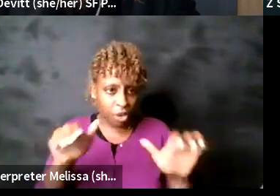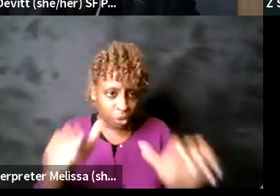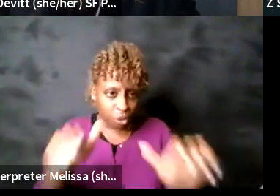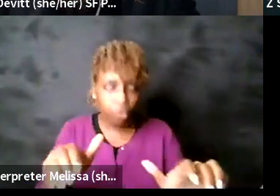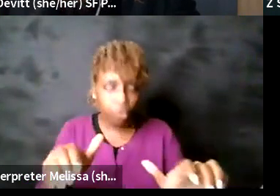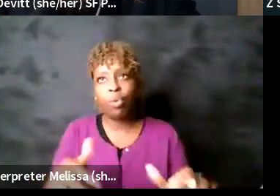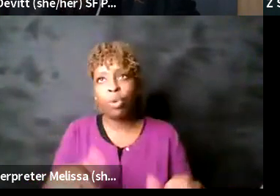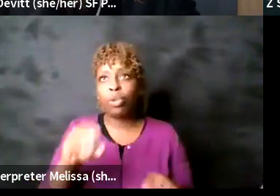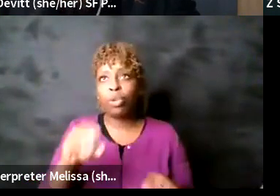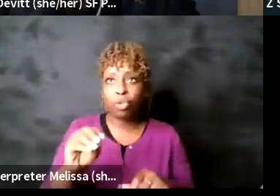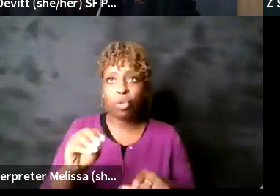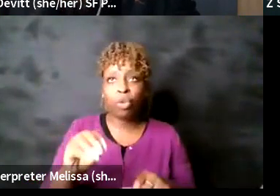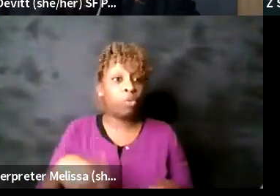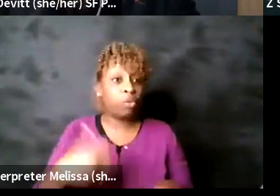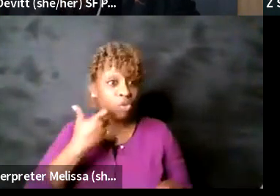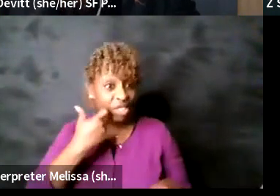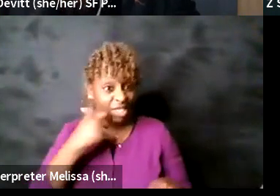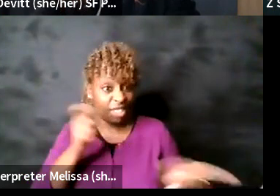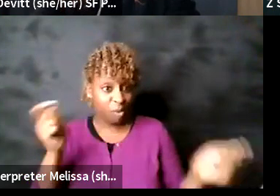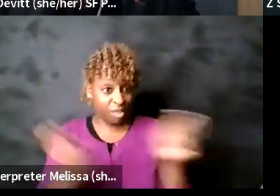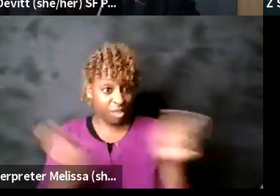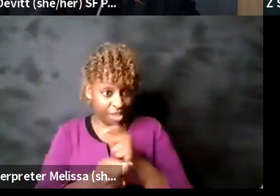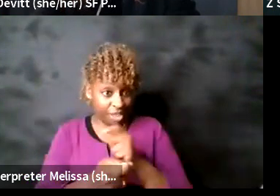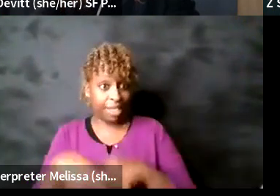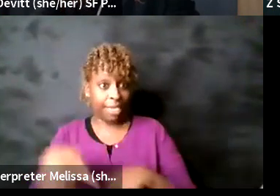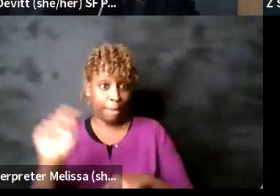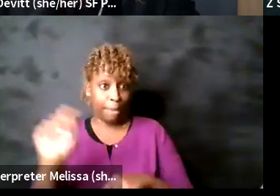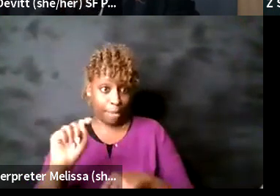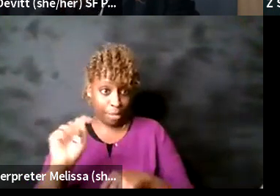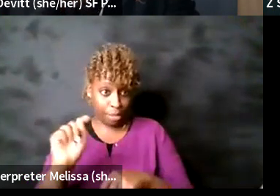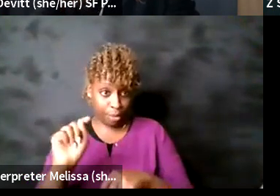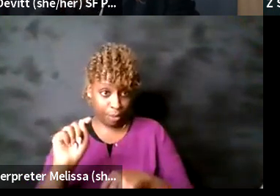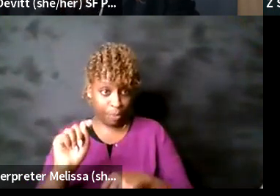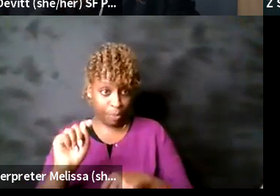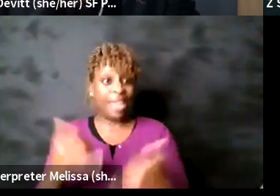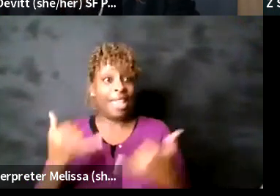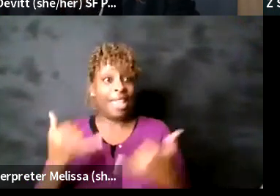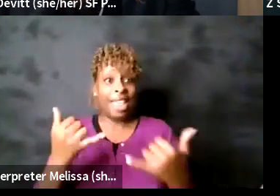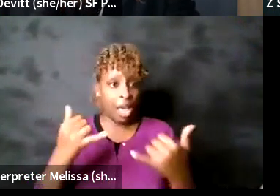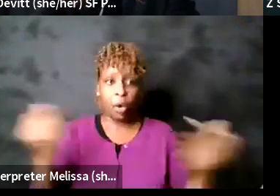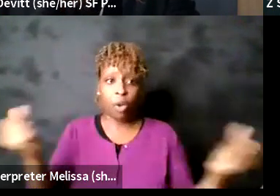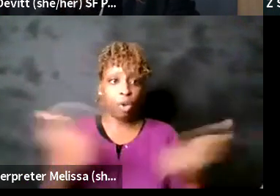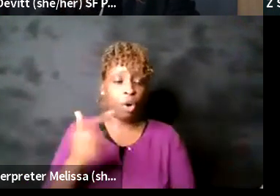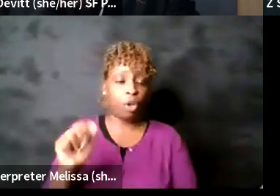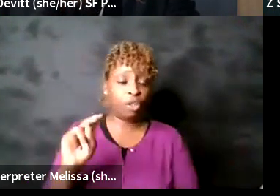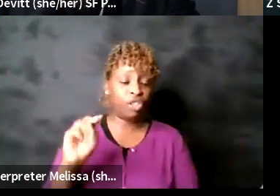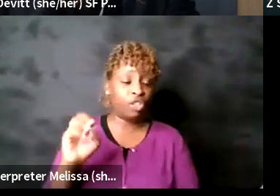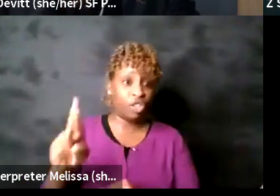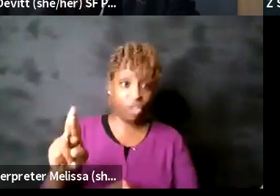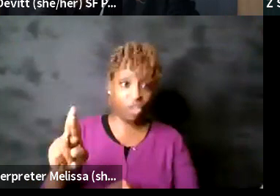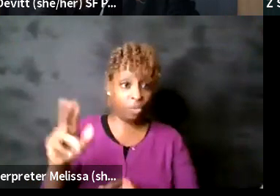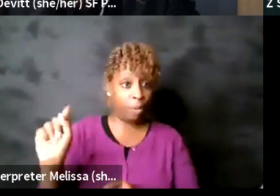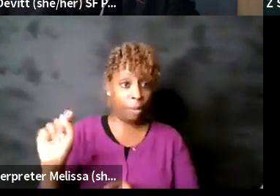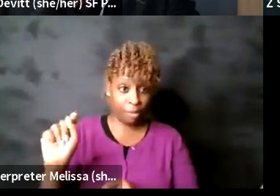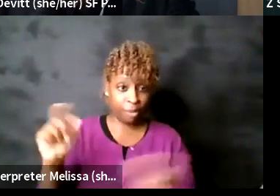bathroom so last season we changed our bathrooms to all gender bathrooms we had a lot of signage about it a lot of information about it um and it was